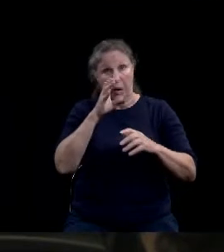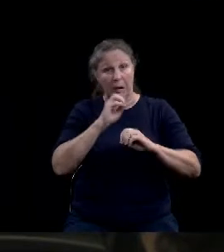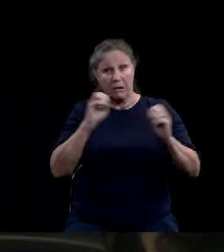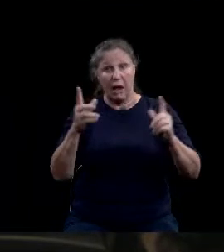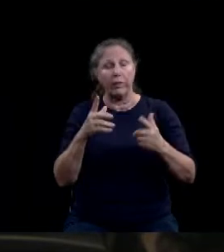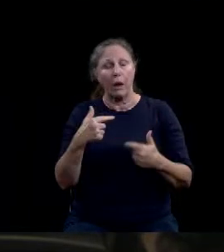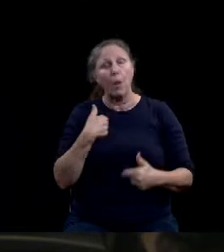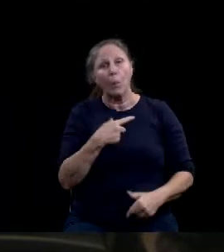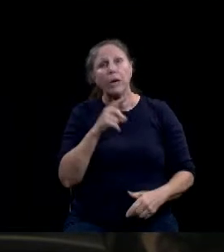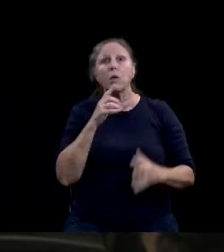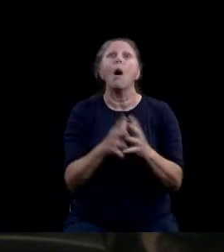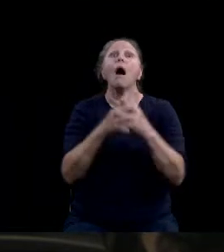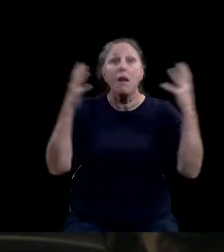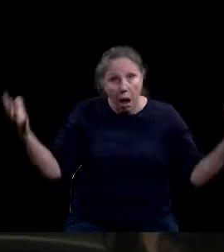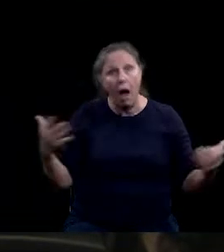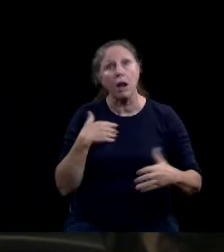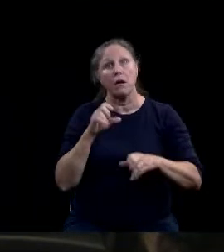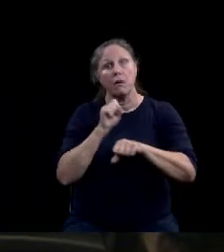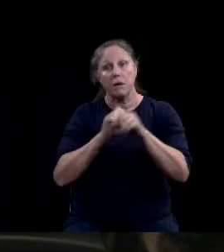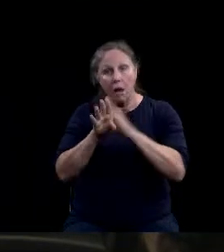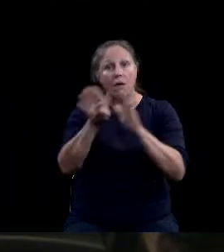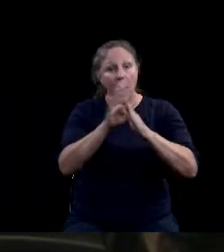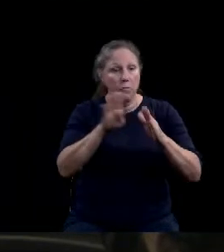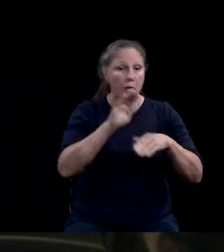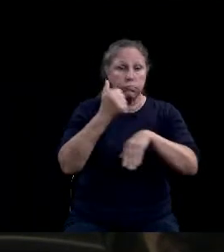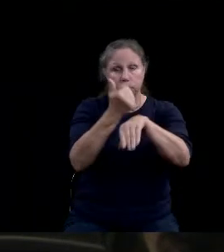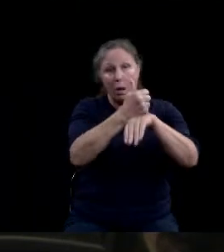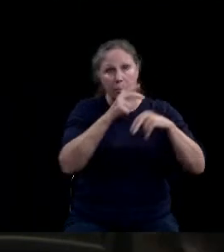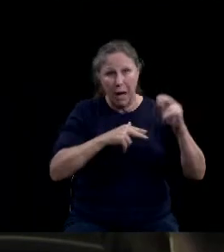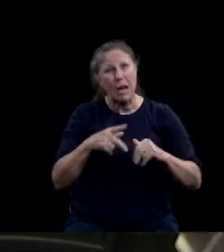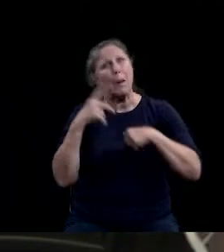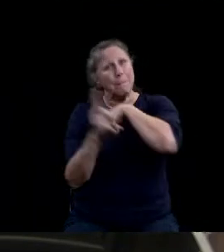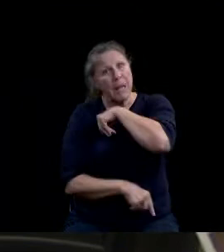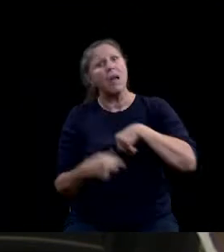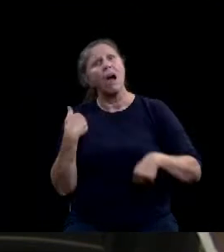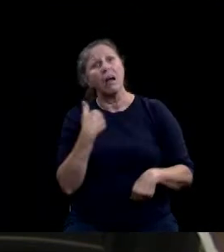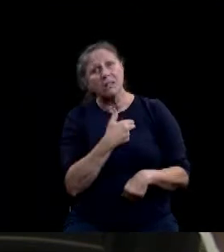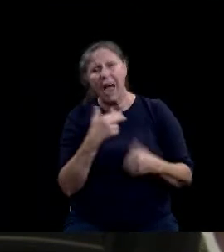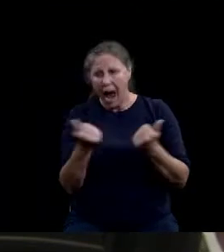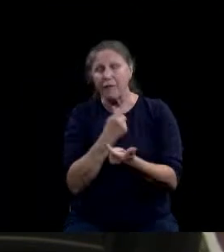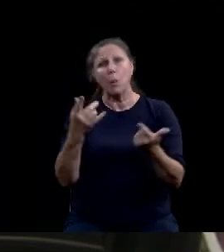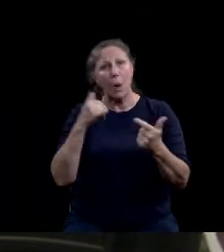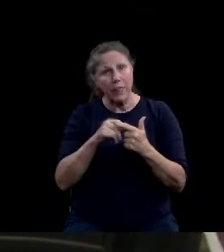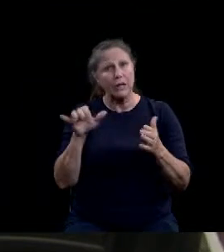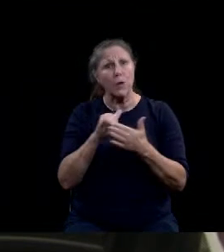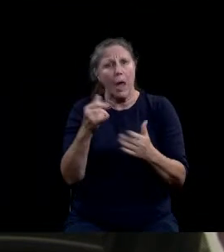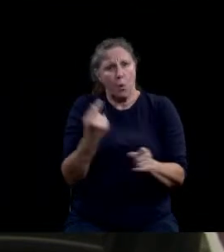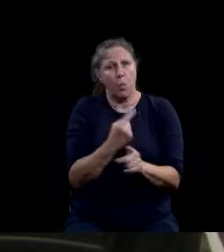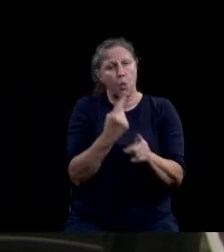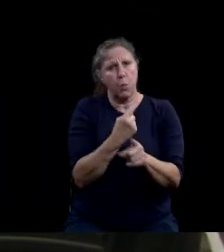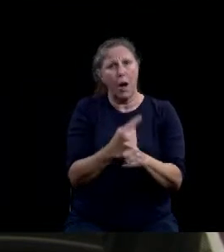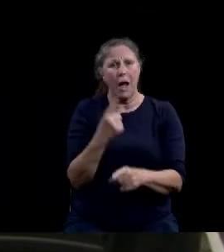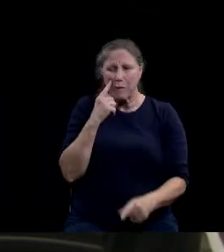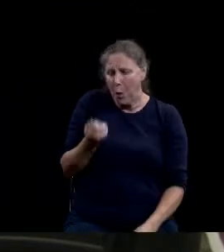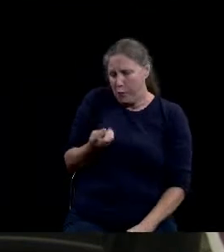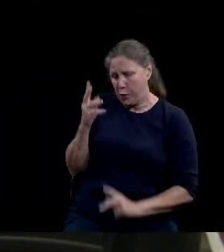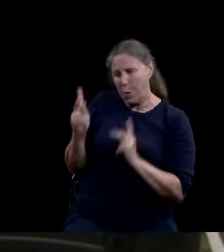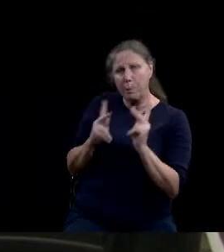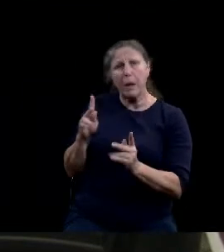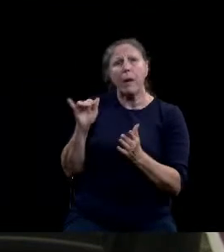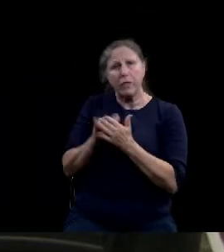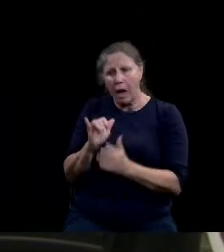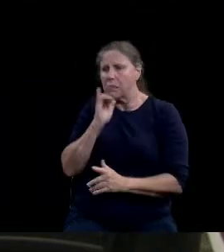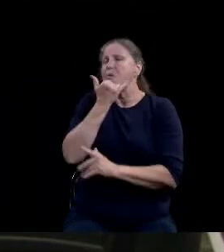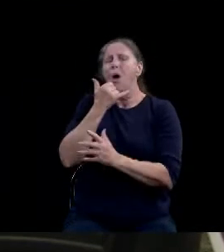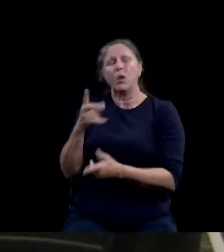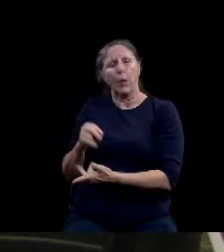and what you're going to penalize everybody that does it correctly for a handful of people that may have an issue? And I briefly spoke with